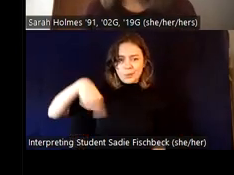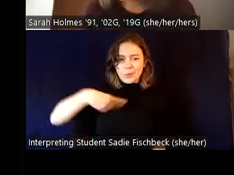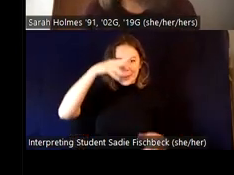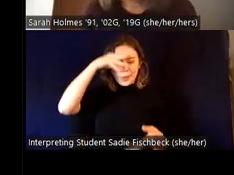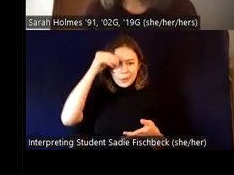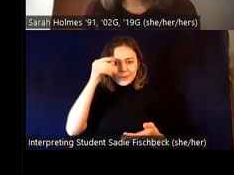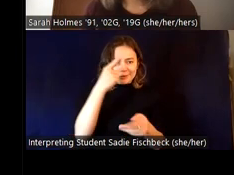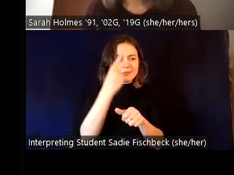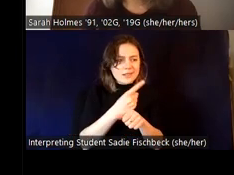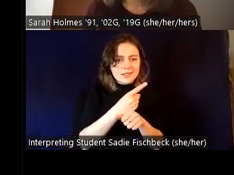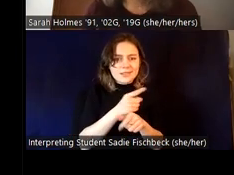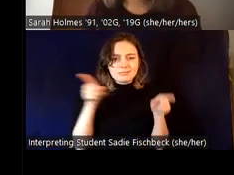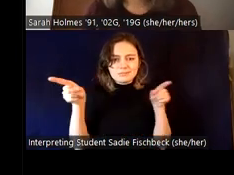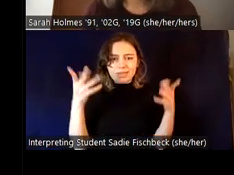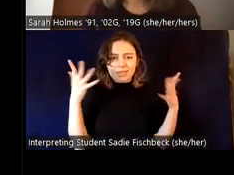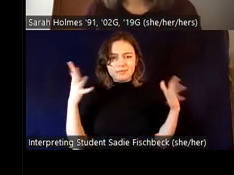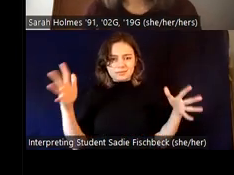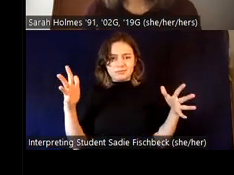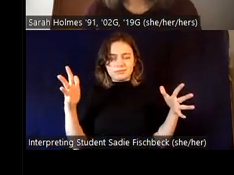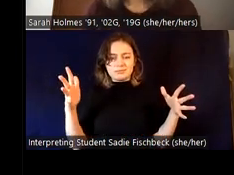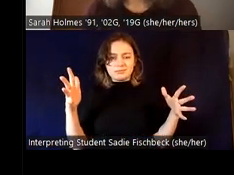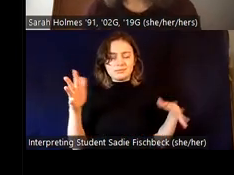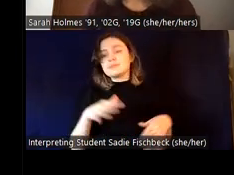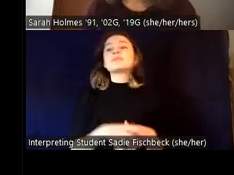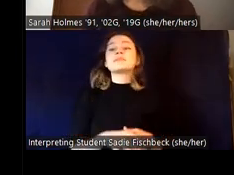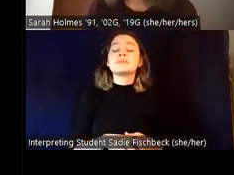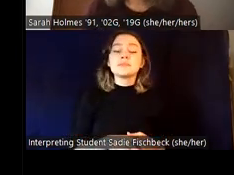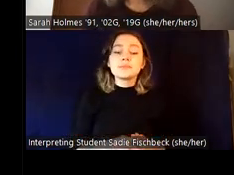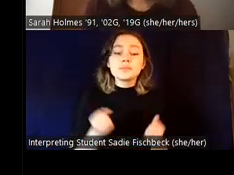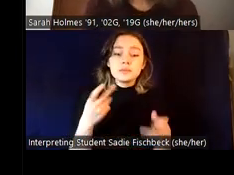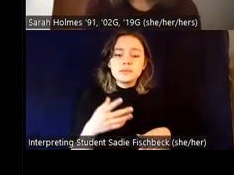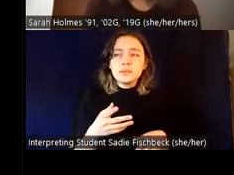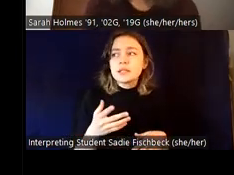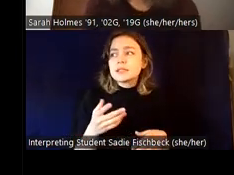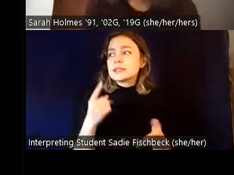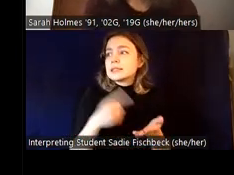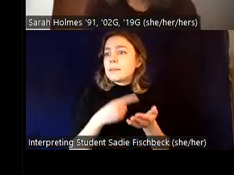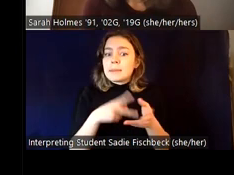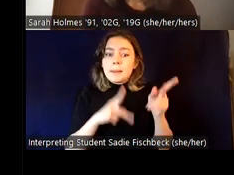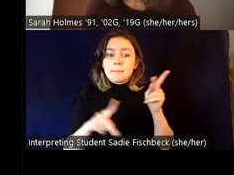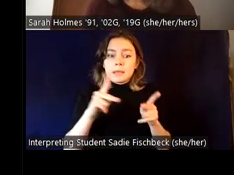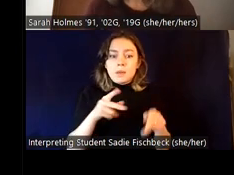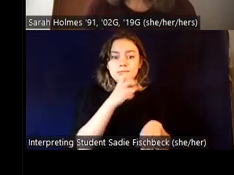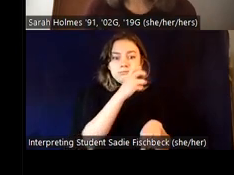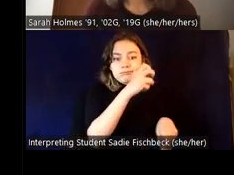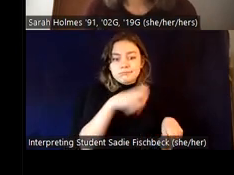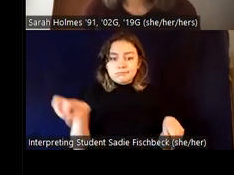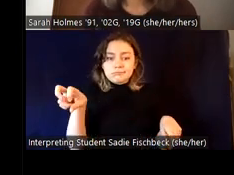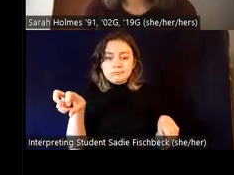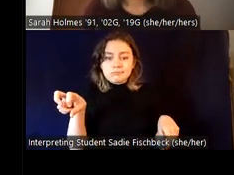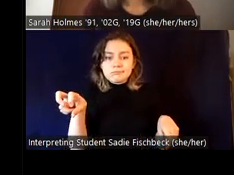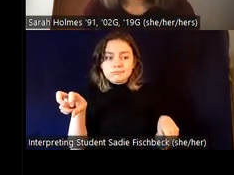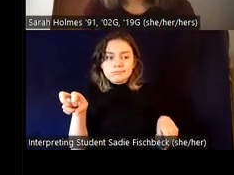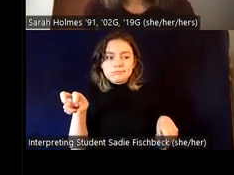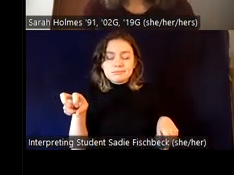Maybe we have an understanding that for many people in our community, they may transition from one gender to another, but still this binary